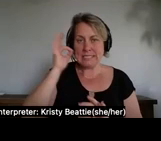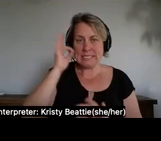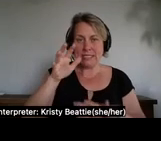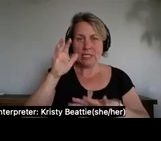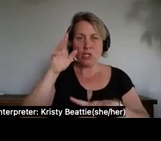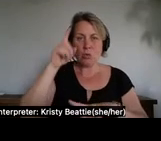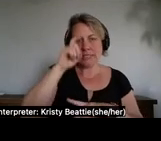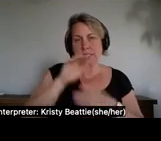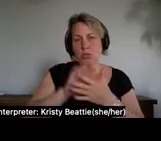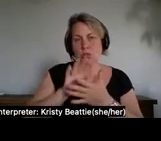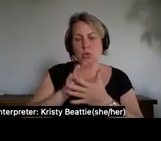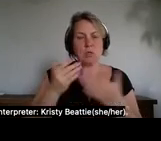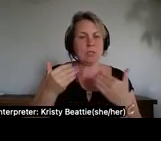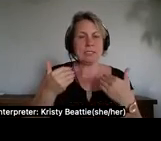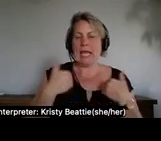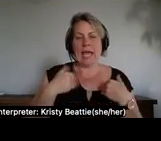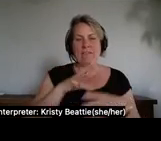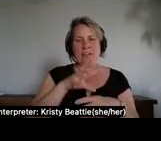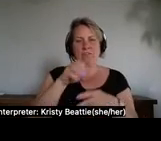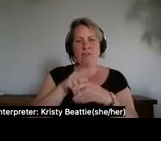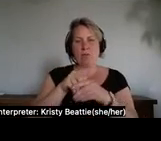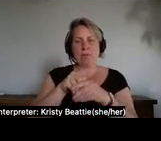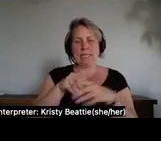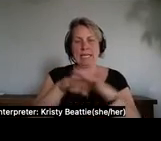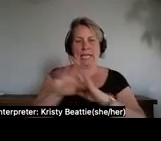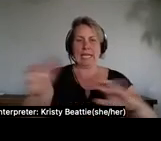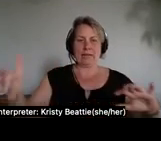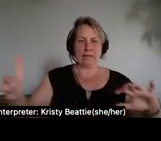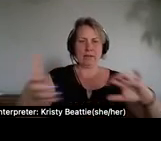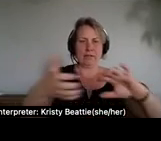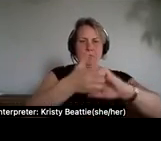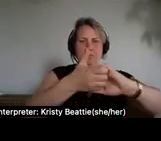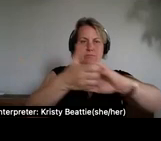between indigenous peoples and all canadians